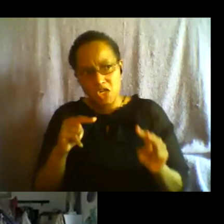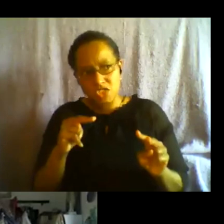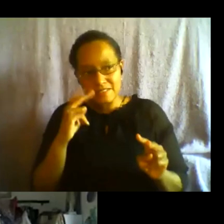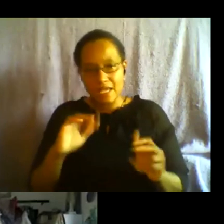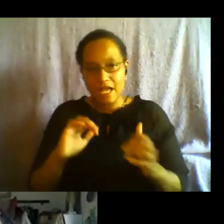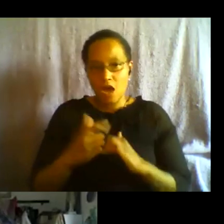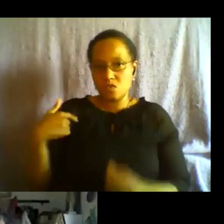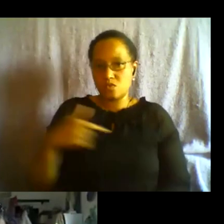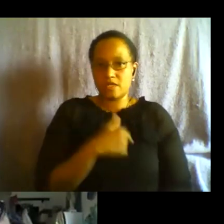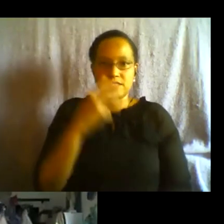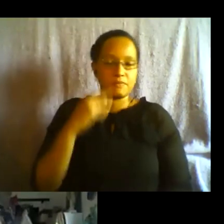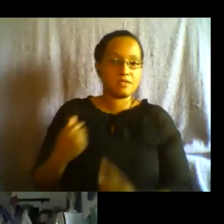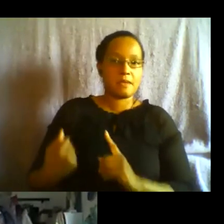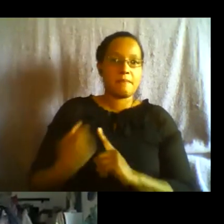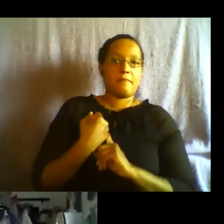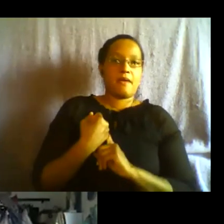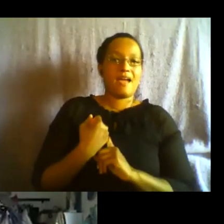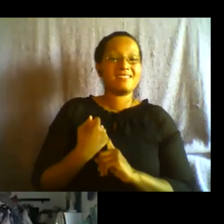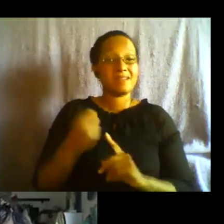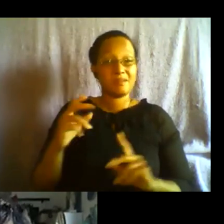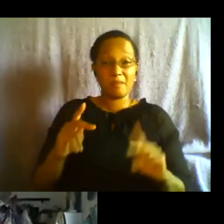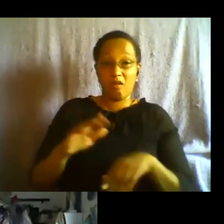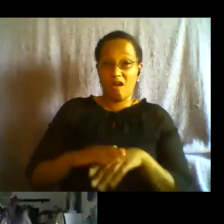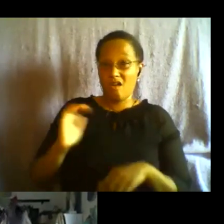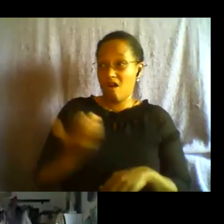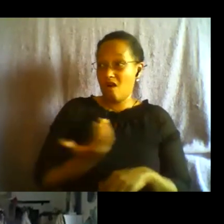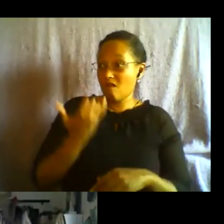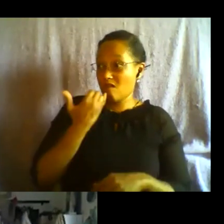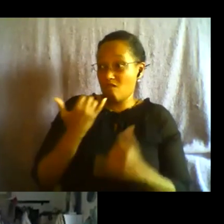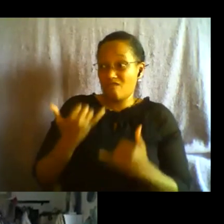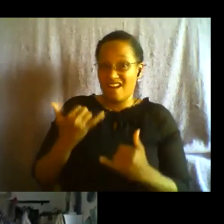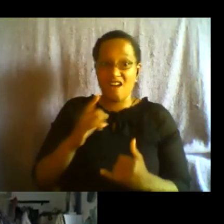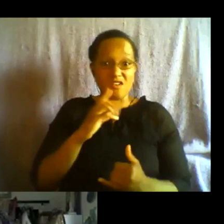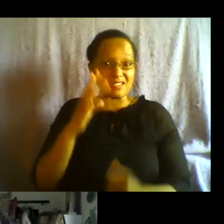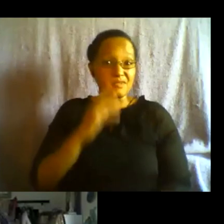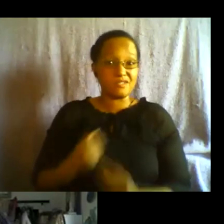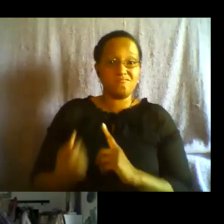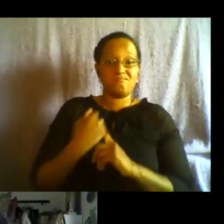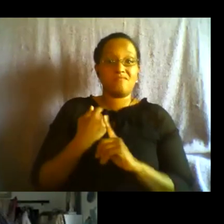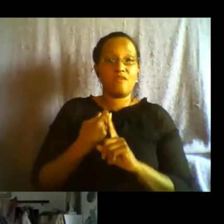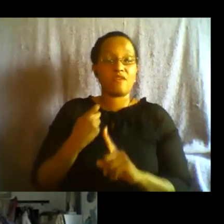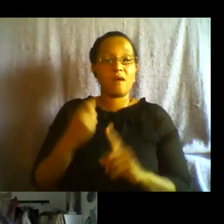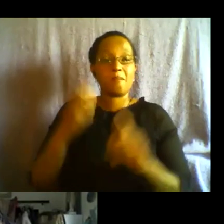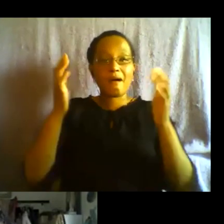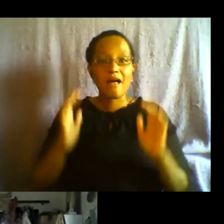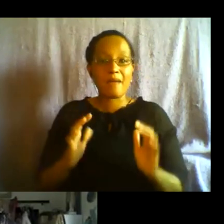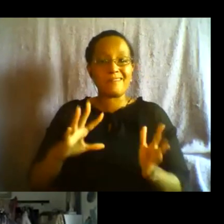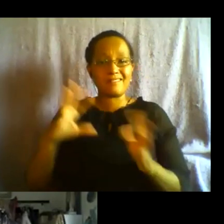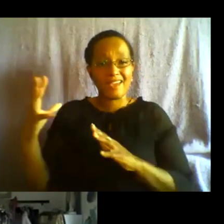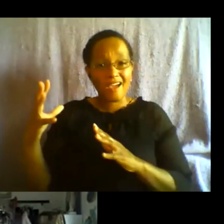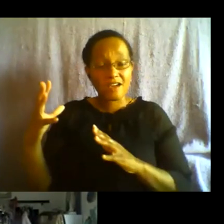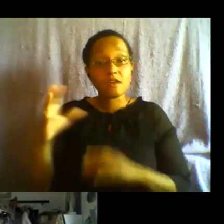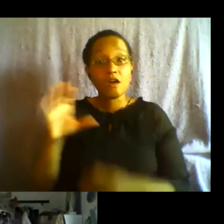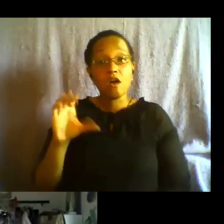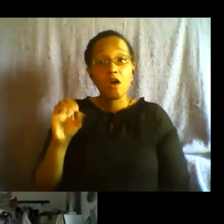our cast people on this call right now are being impacted by climate chaos and um you know covid is in